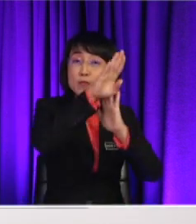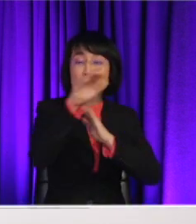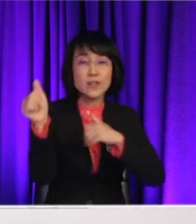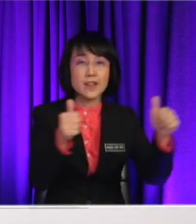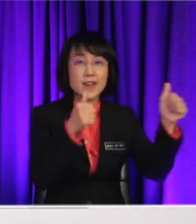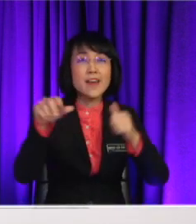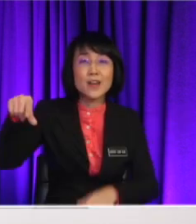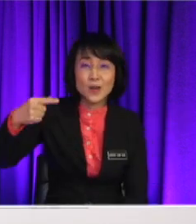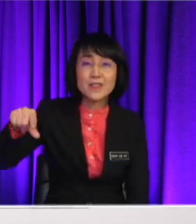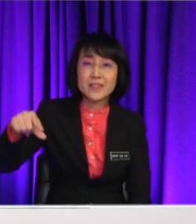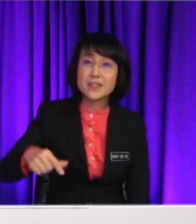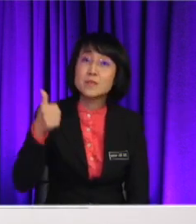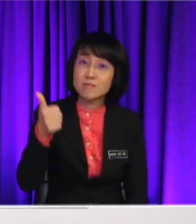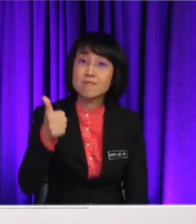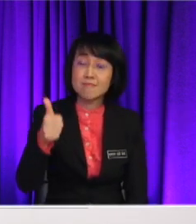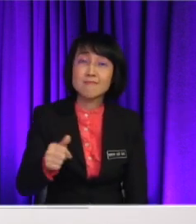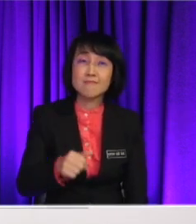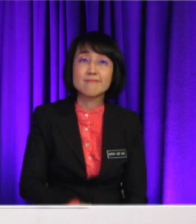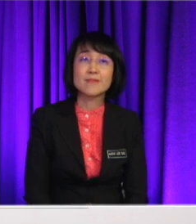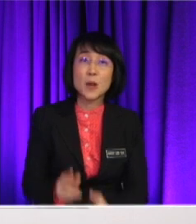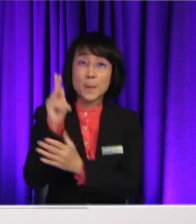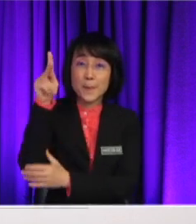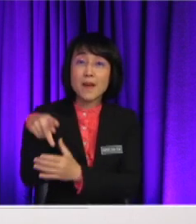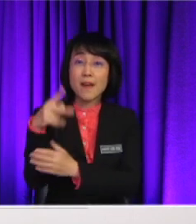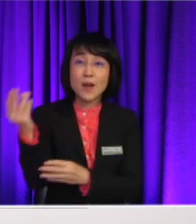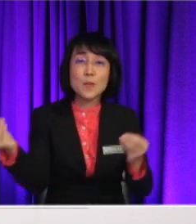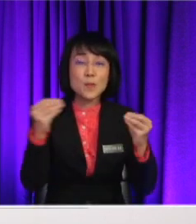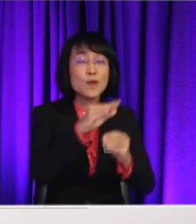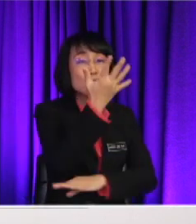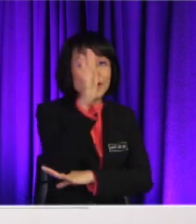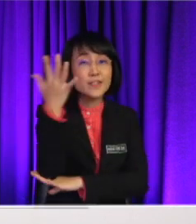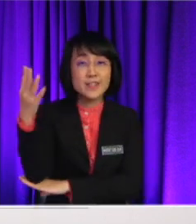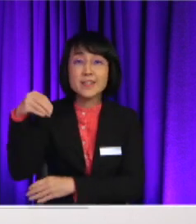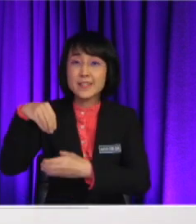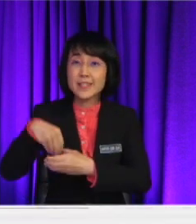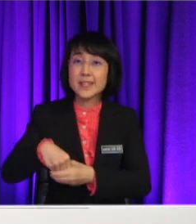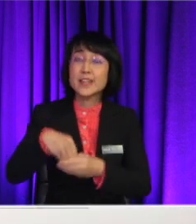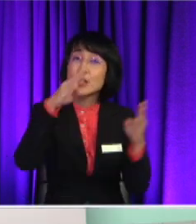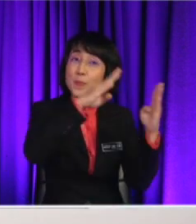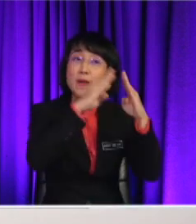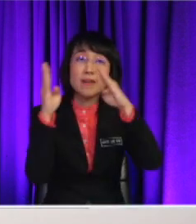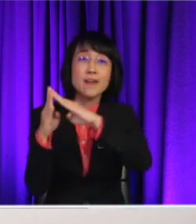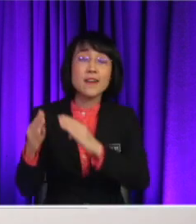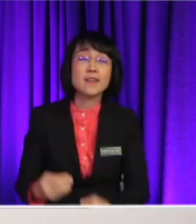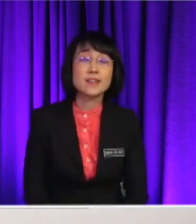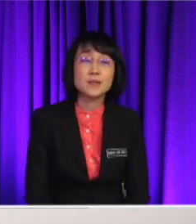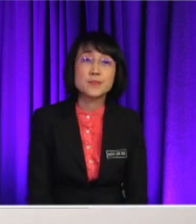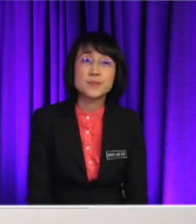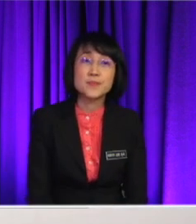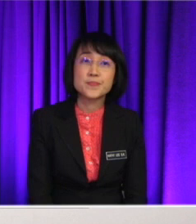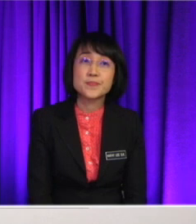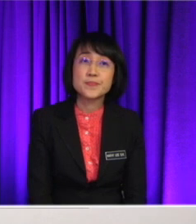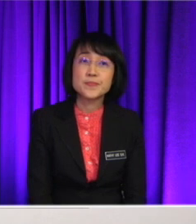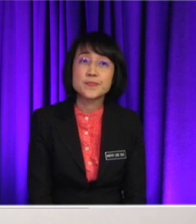right. Cool. I like this idea, to plant more trees, you know, especially in the urban area. Yeah. Right. Okay. How about Jianhong? What do you think?